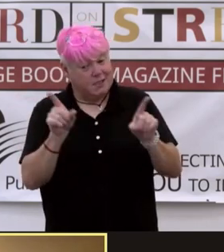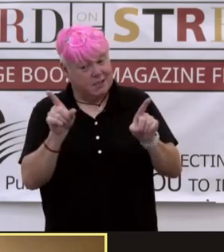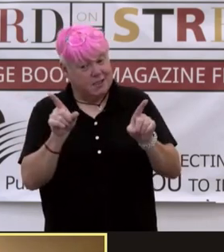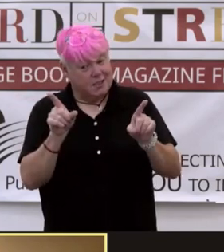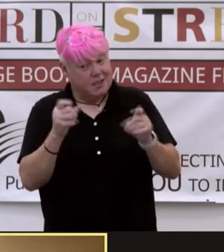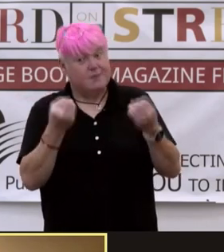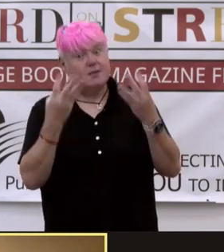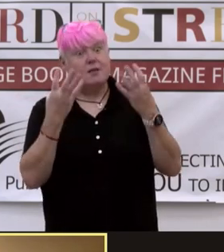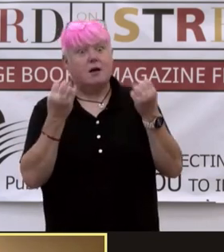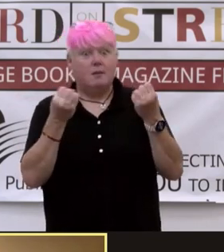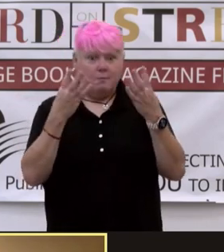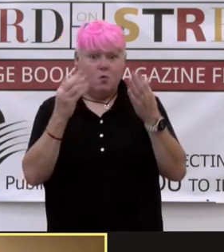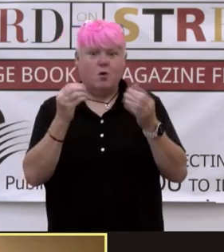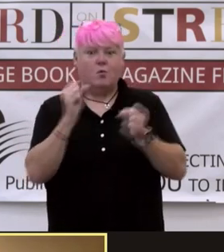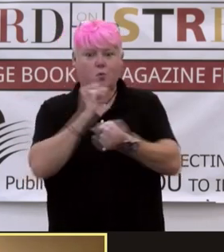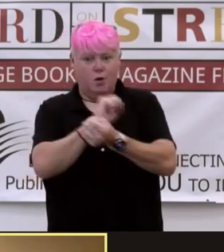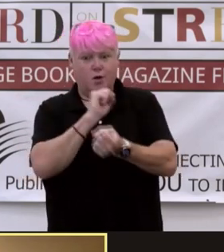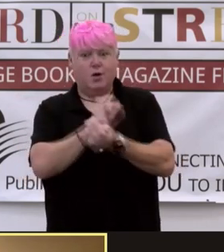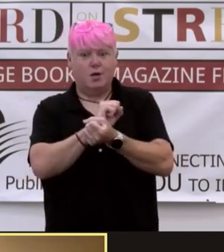more challenging.